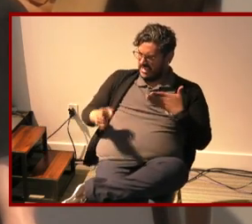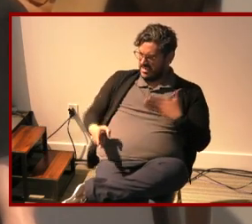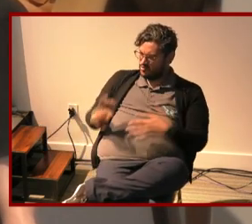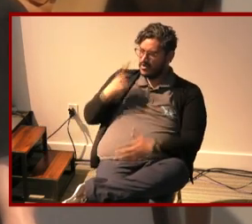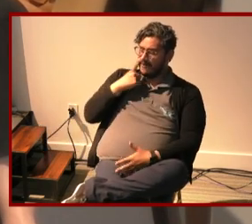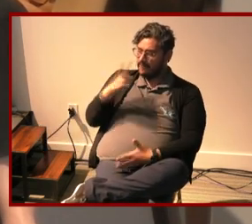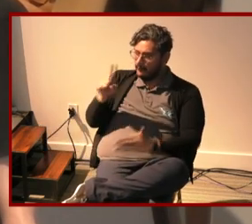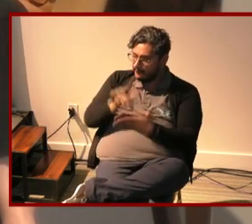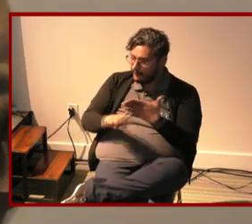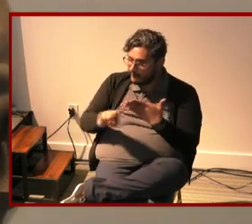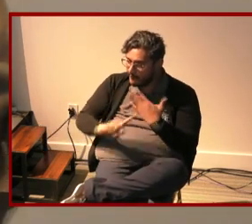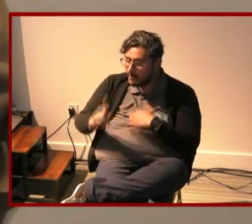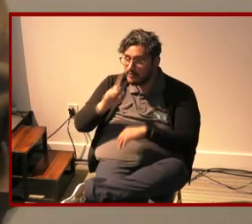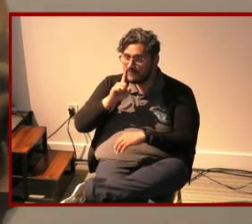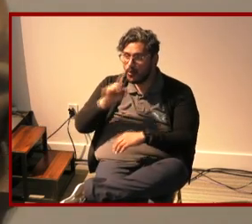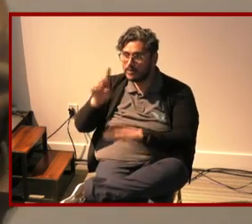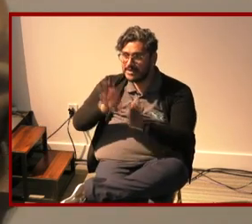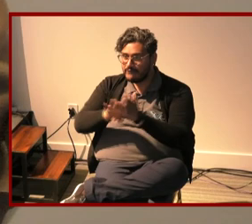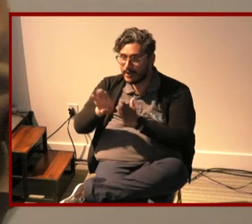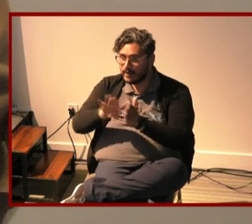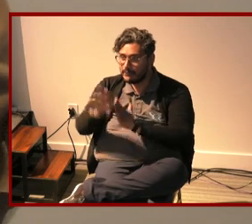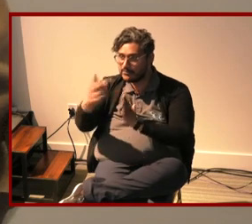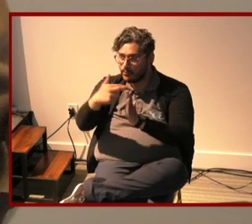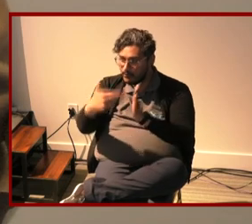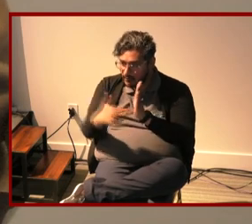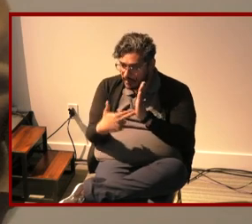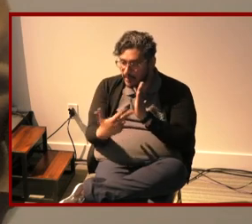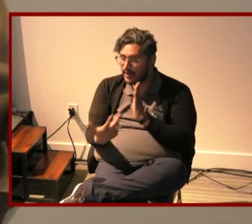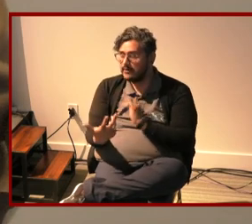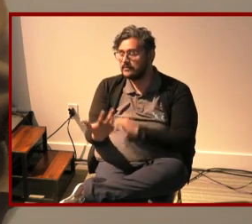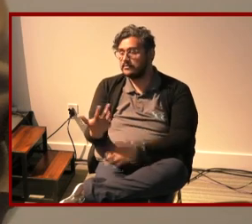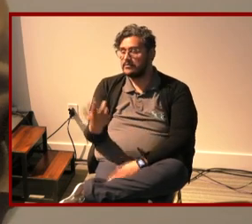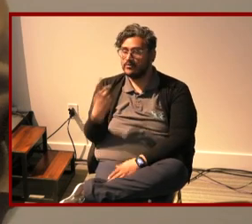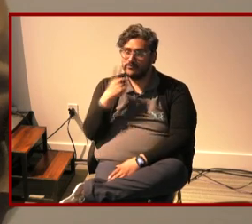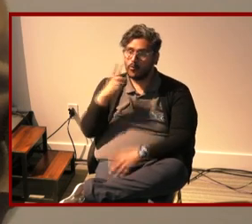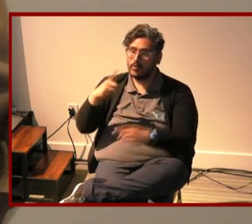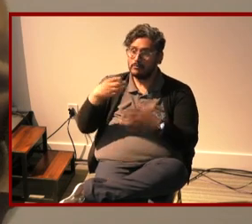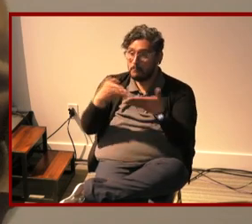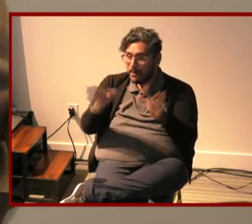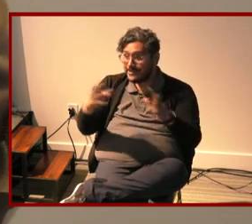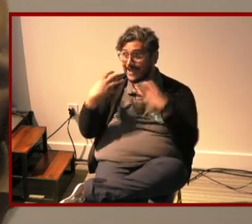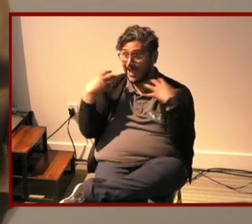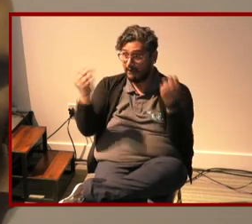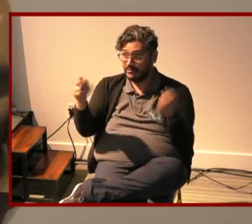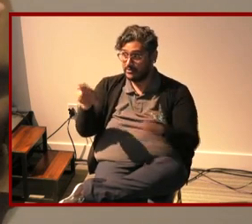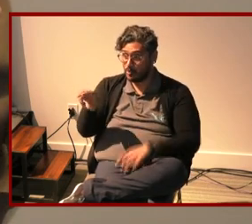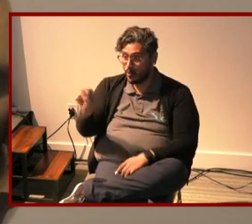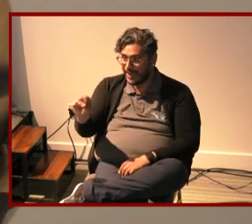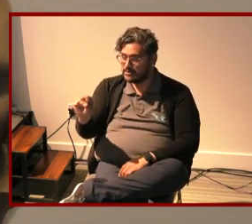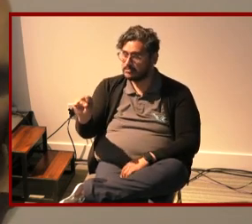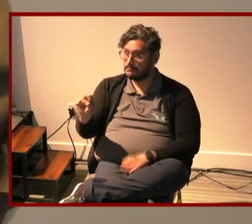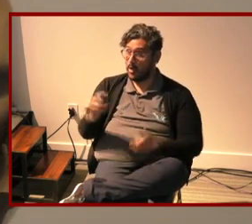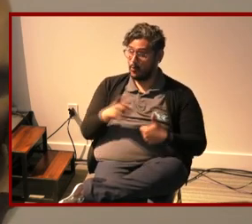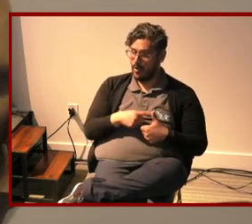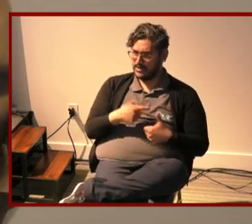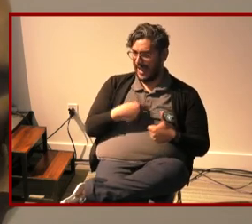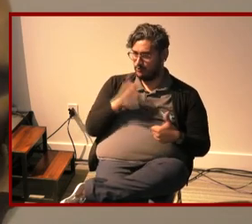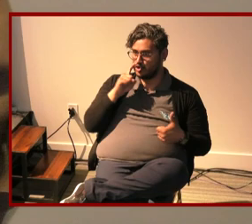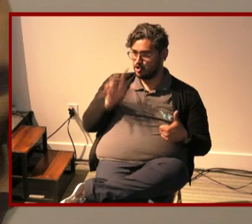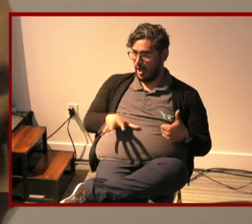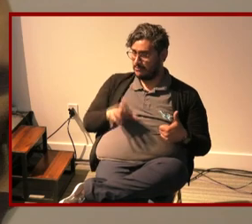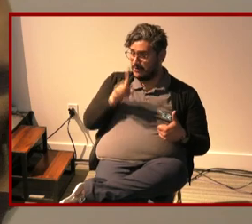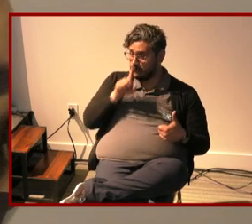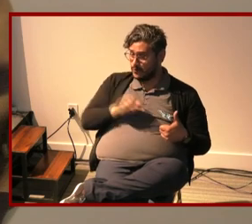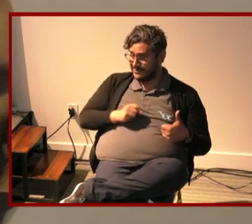developmental guidelines in um institutes of public health in the u.s a i was shocked that it's super recent